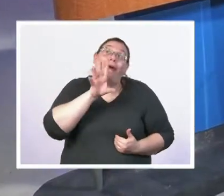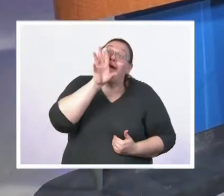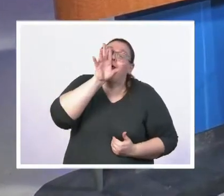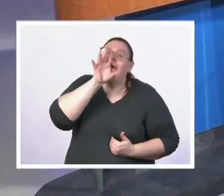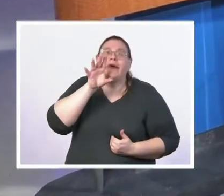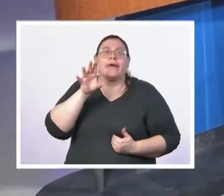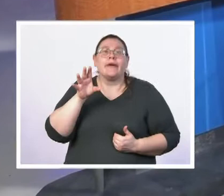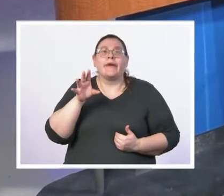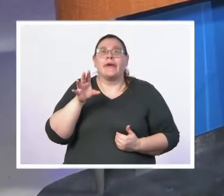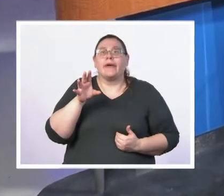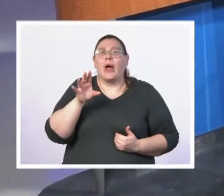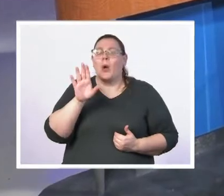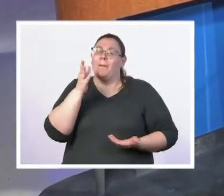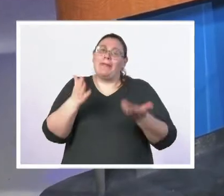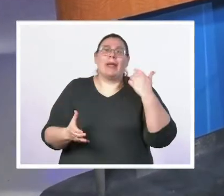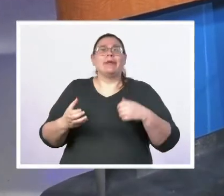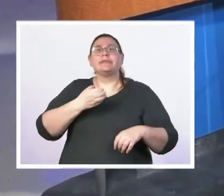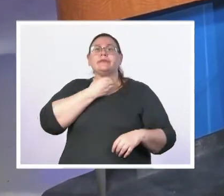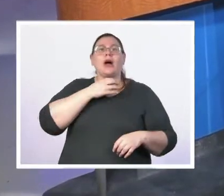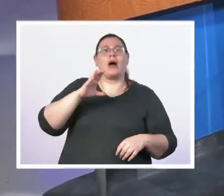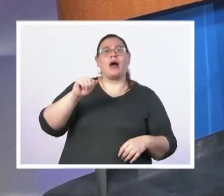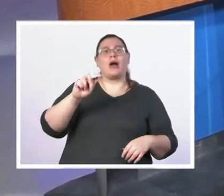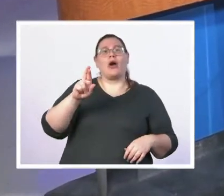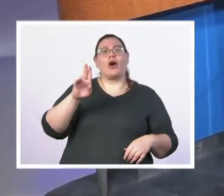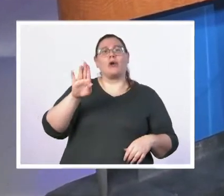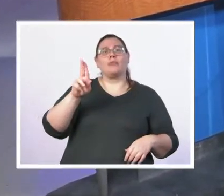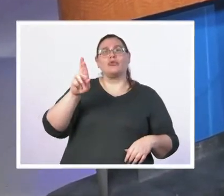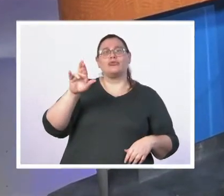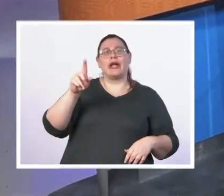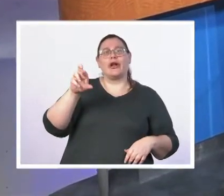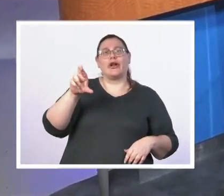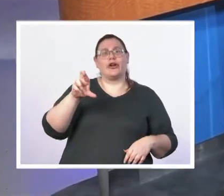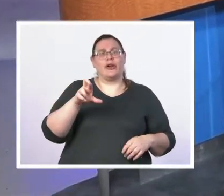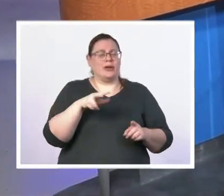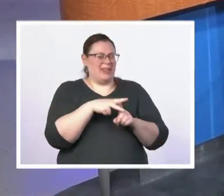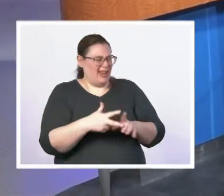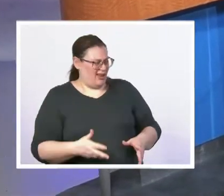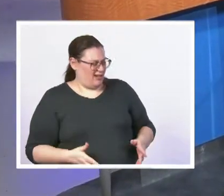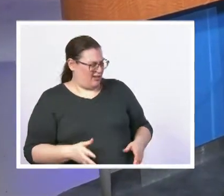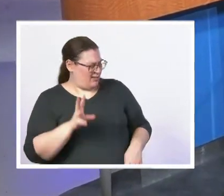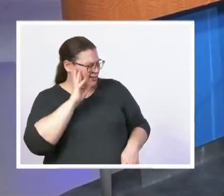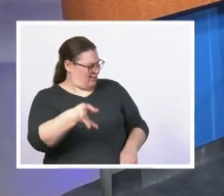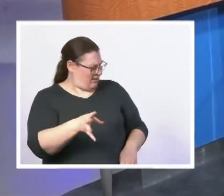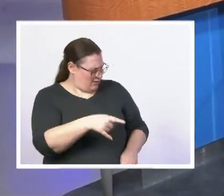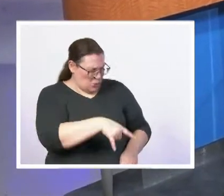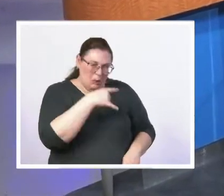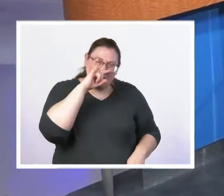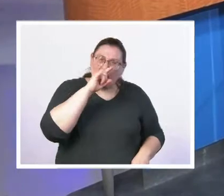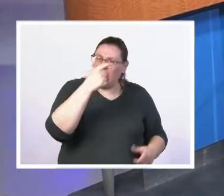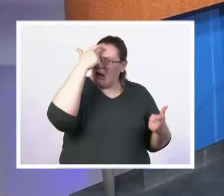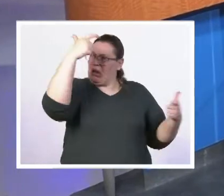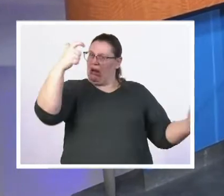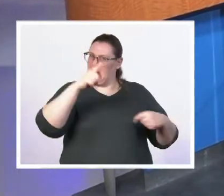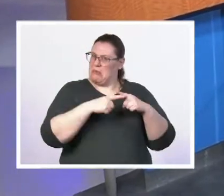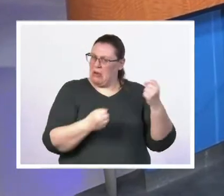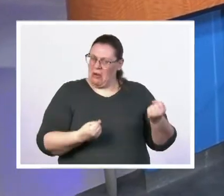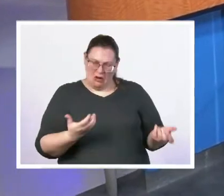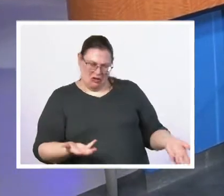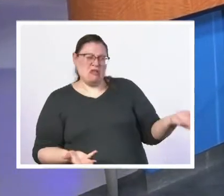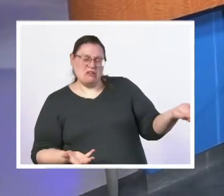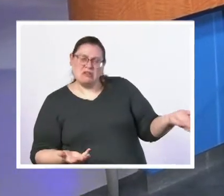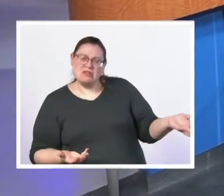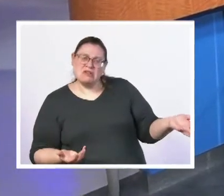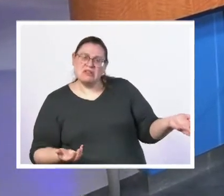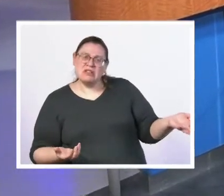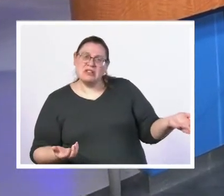boy's voice saying something like oh it might be the carburetor and the mechanic says oh for a kid you seem to